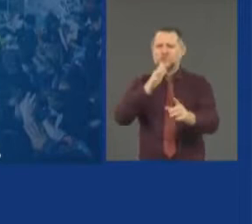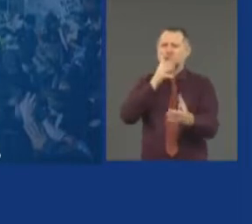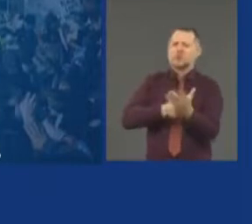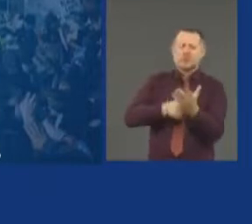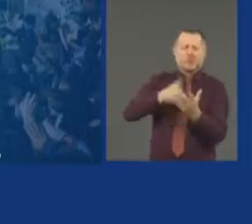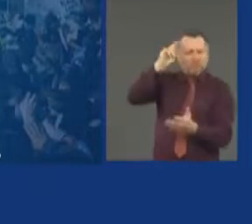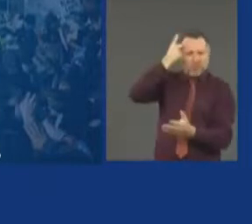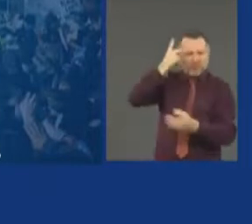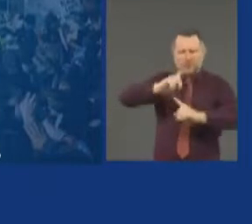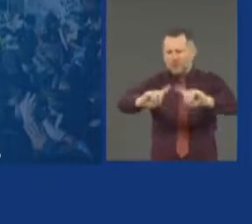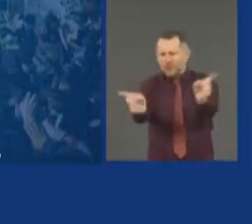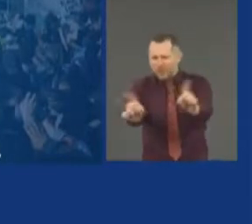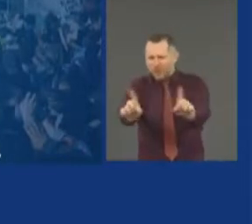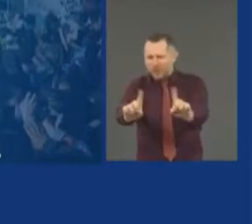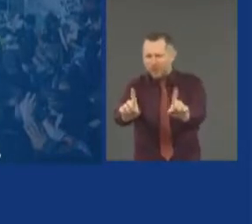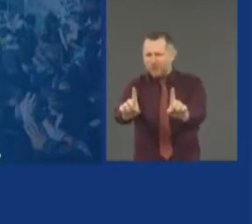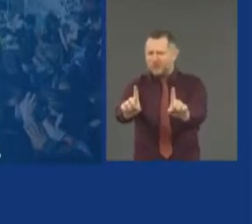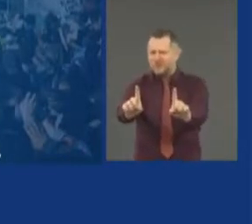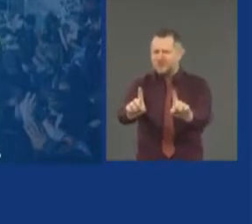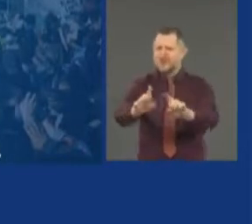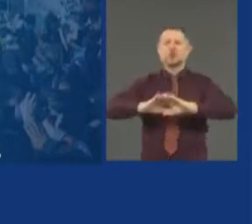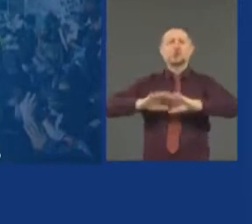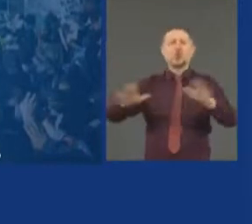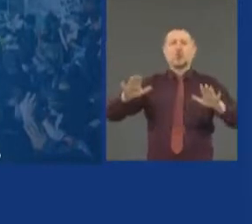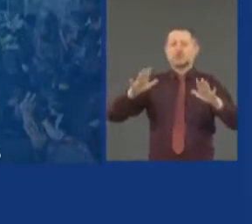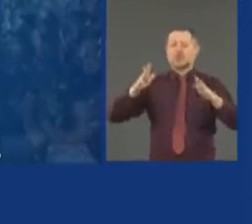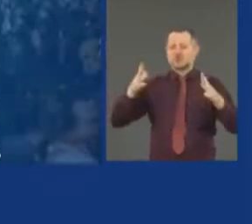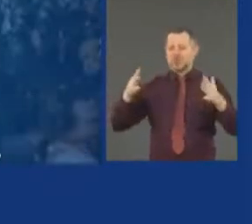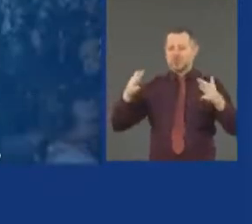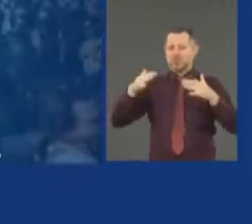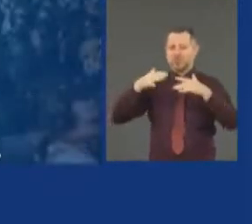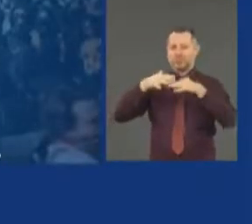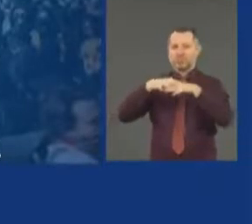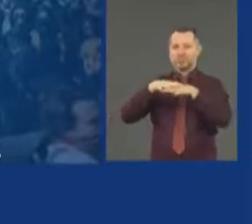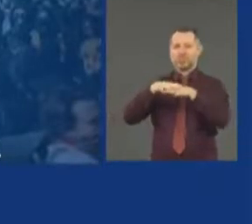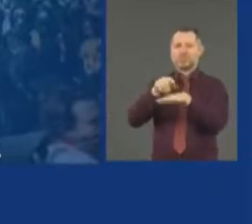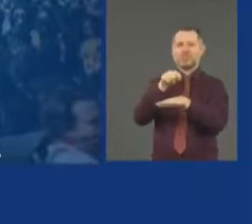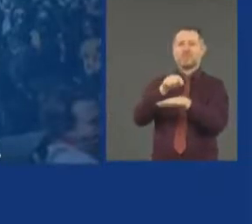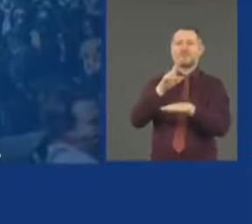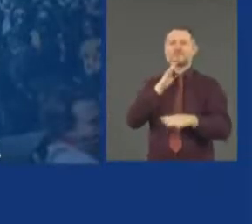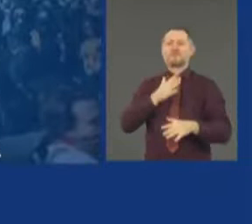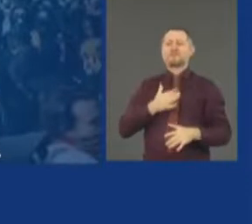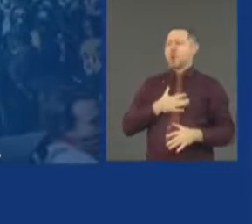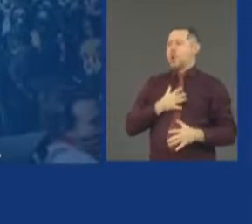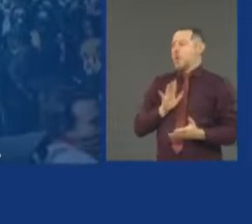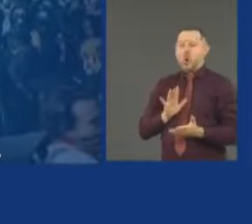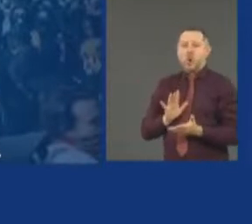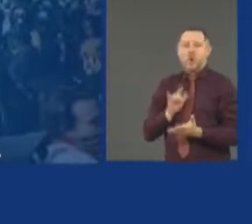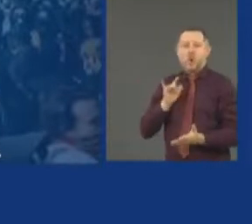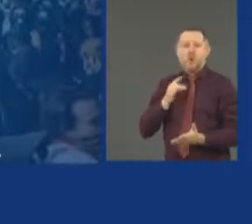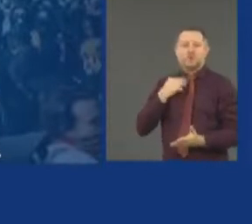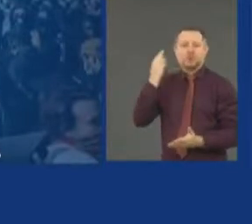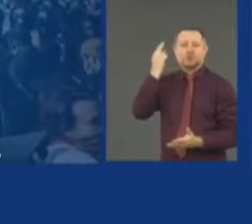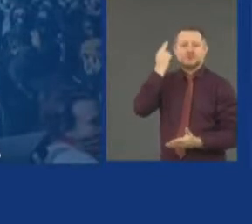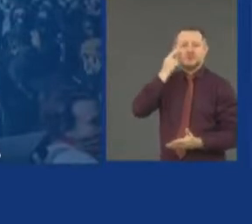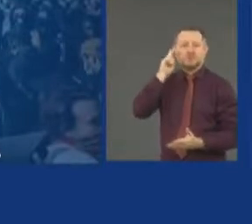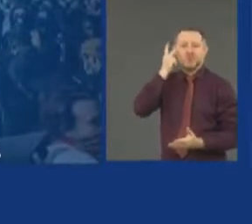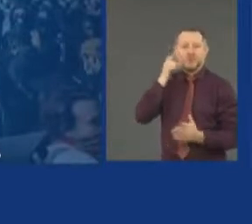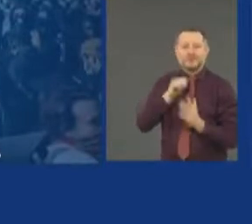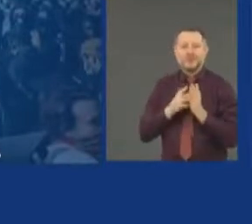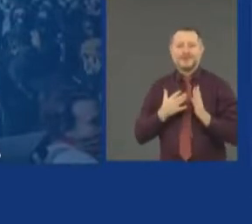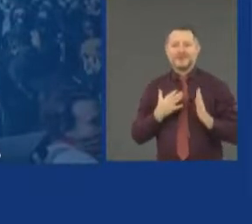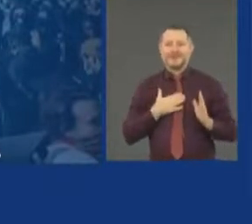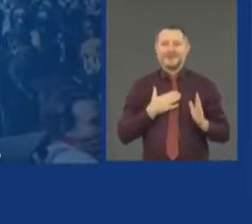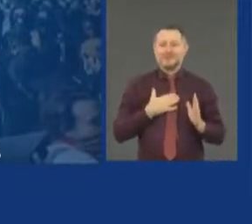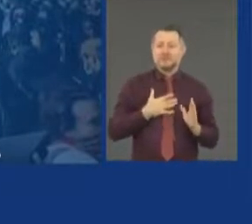And don't blur the lines for your political purposes. To the protesters for